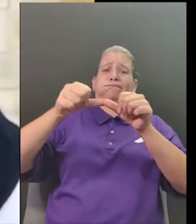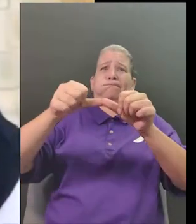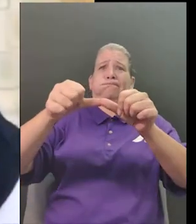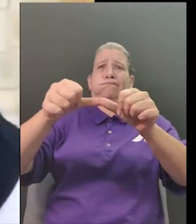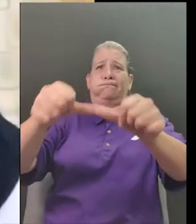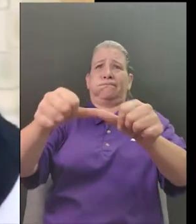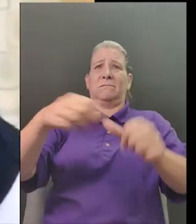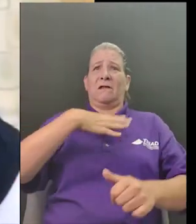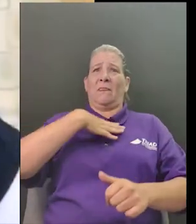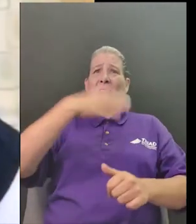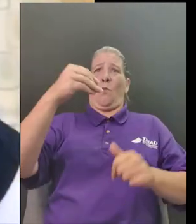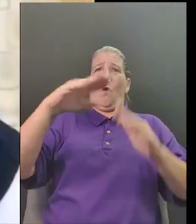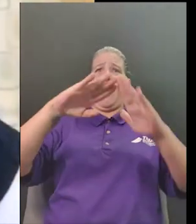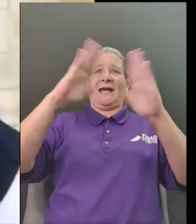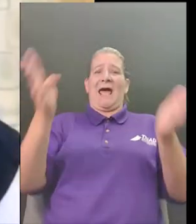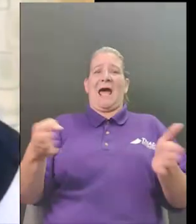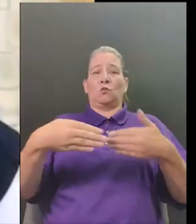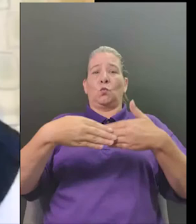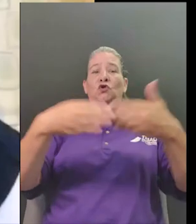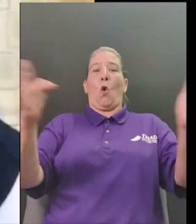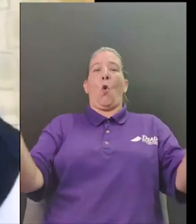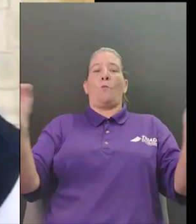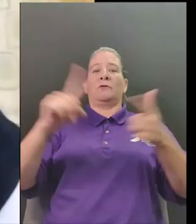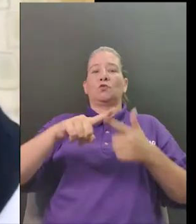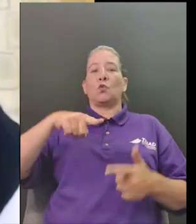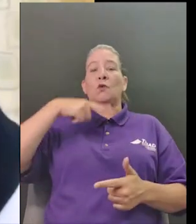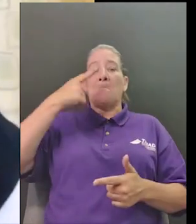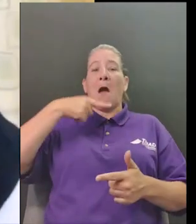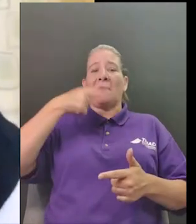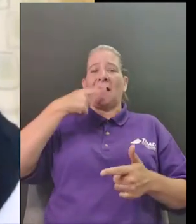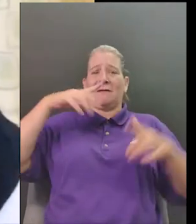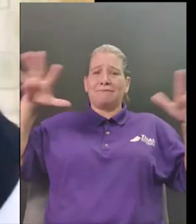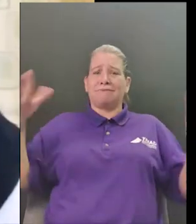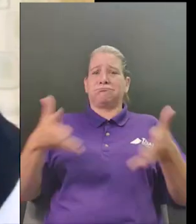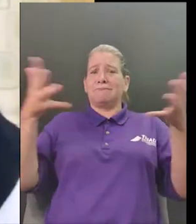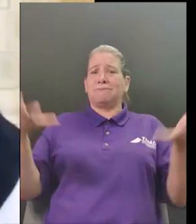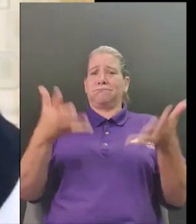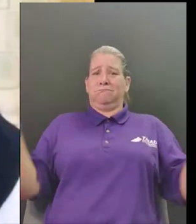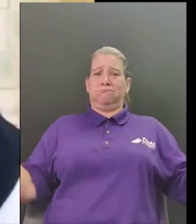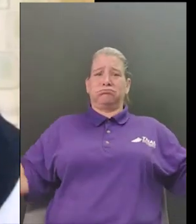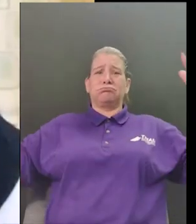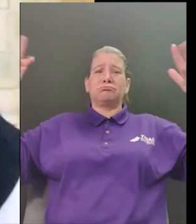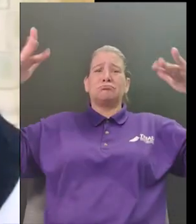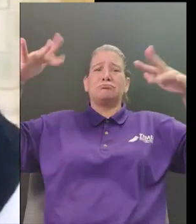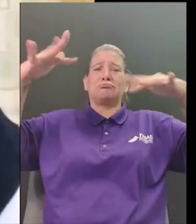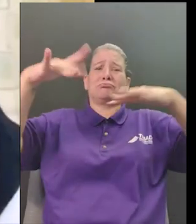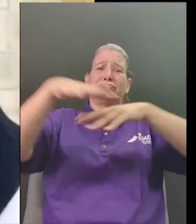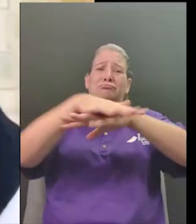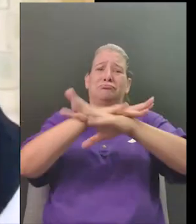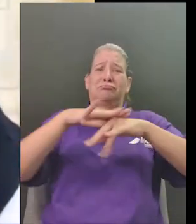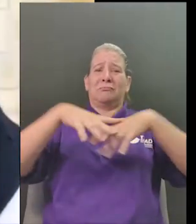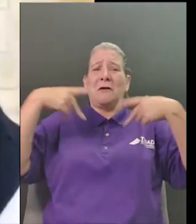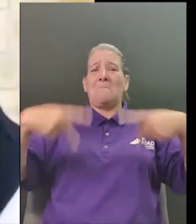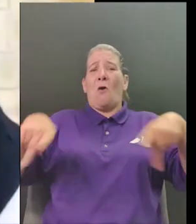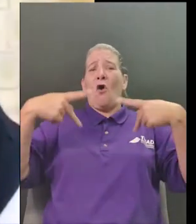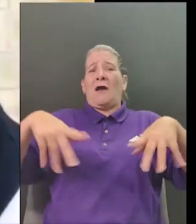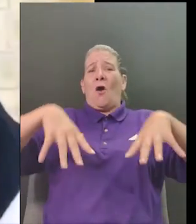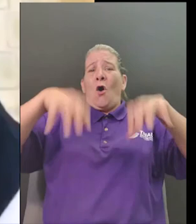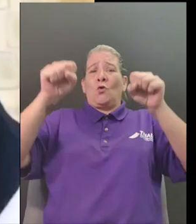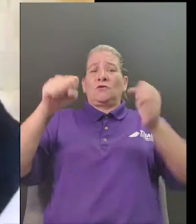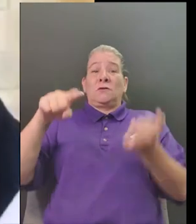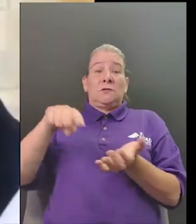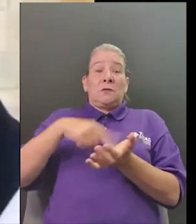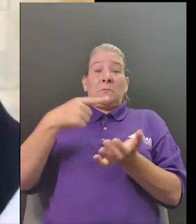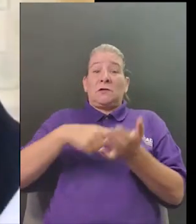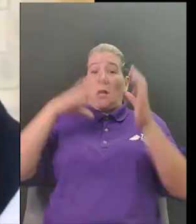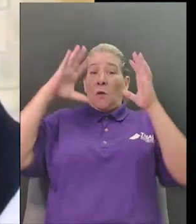happening on that white house lawn so hopefully that answers some of the questions that adults have and again